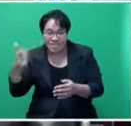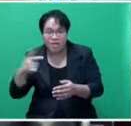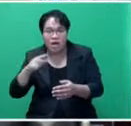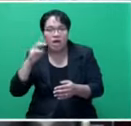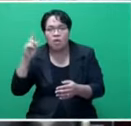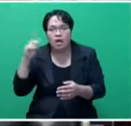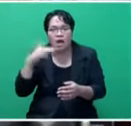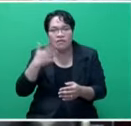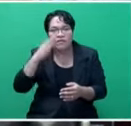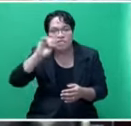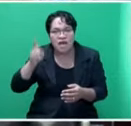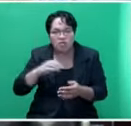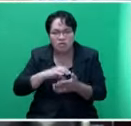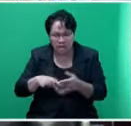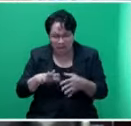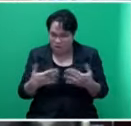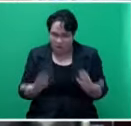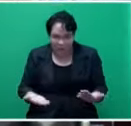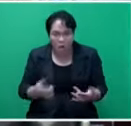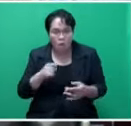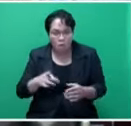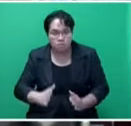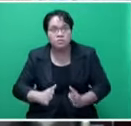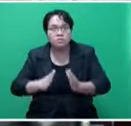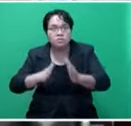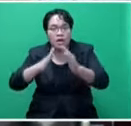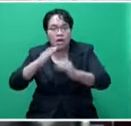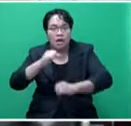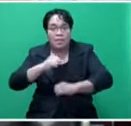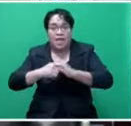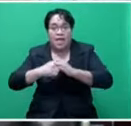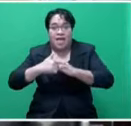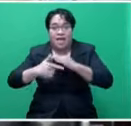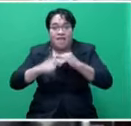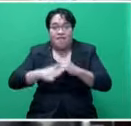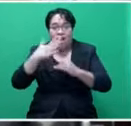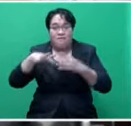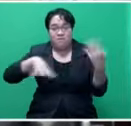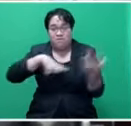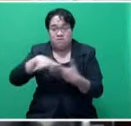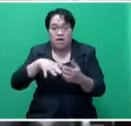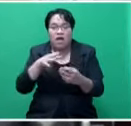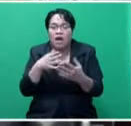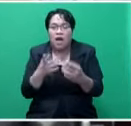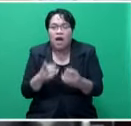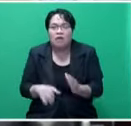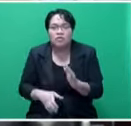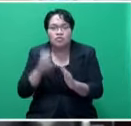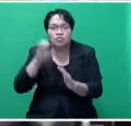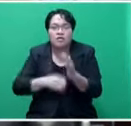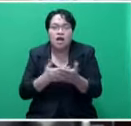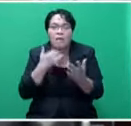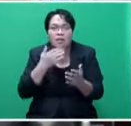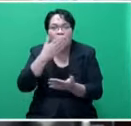are building towers that are category 5 certified. They'll cost about half a million dollars. So you can